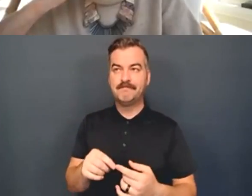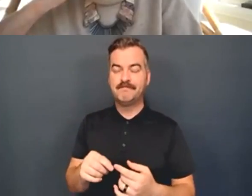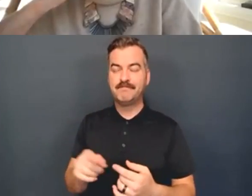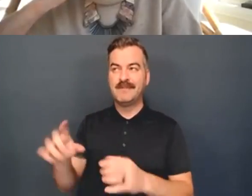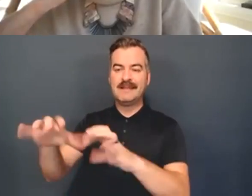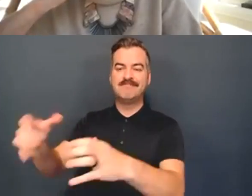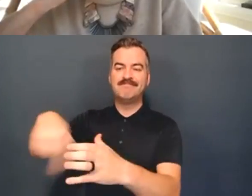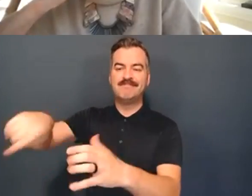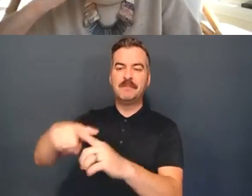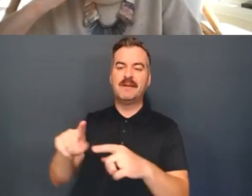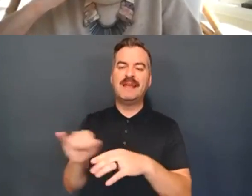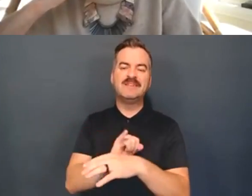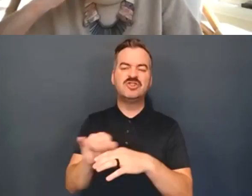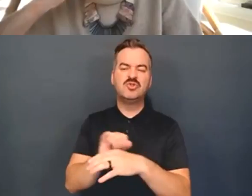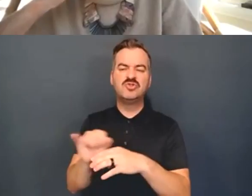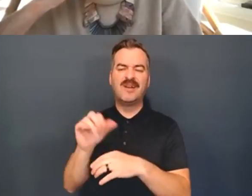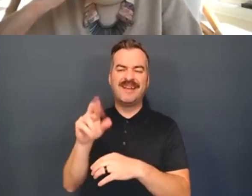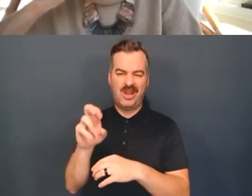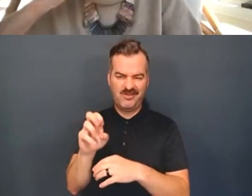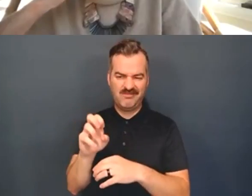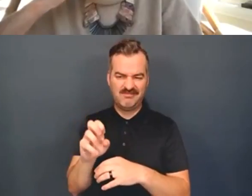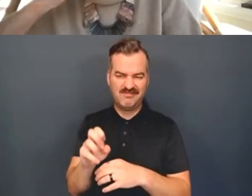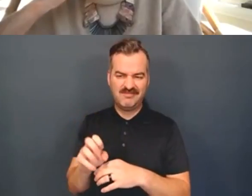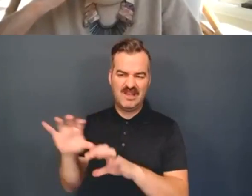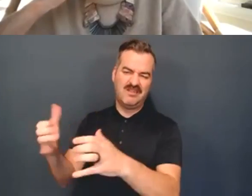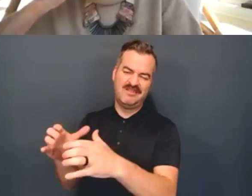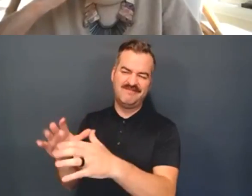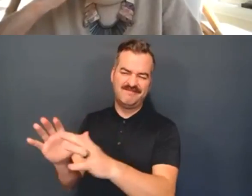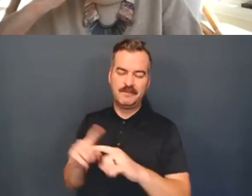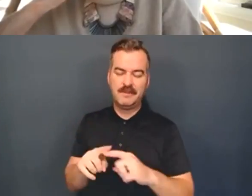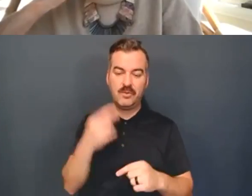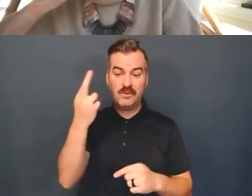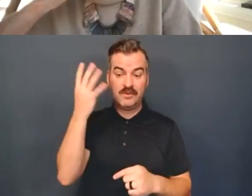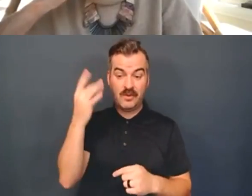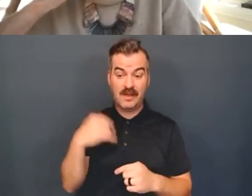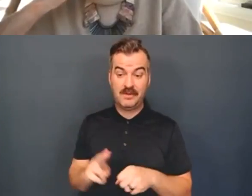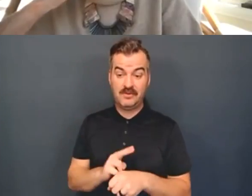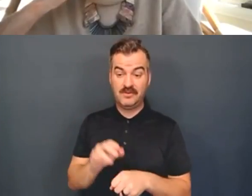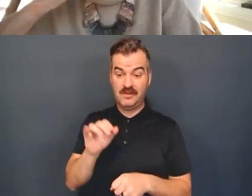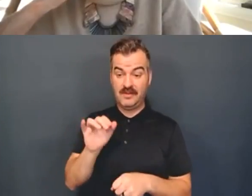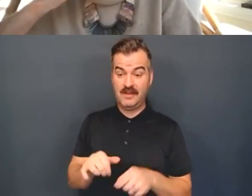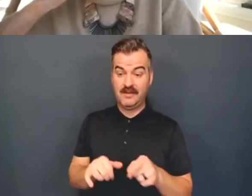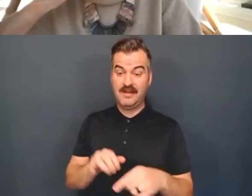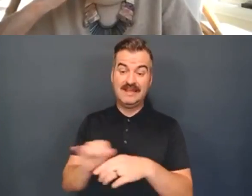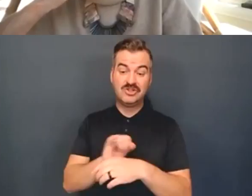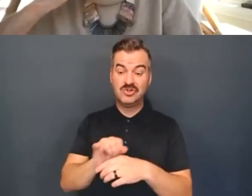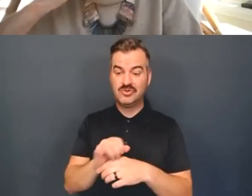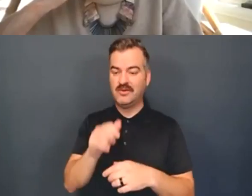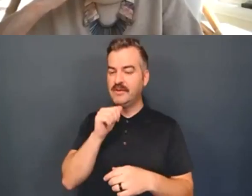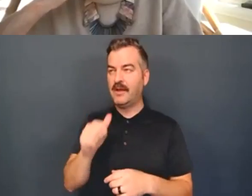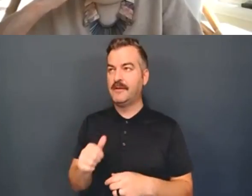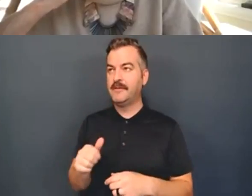but as institutional care. Um, and, uh, the reason why I'm, I'm using, uh, institutional rather than